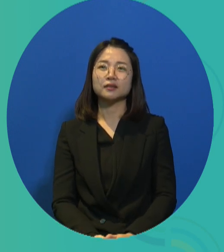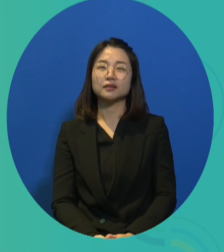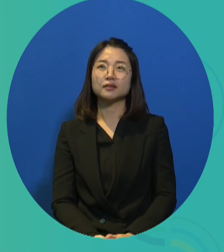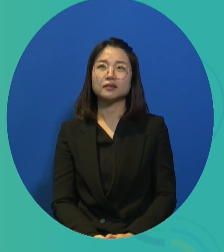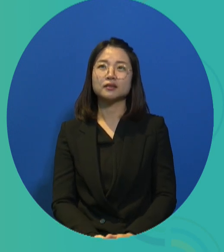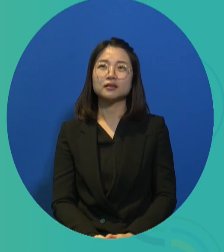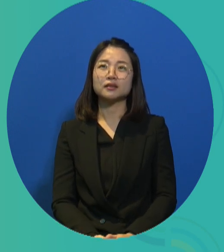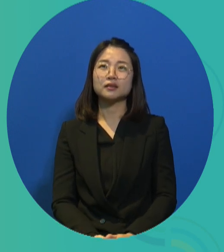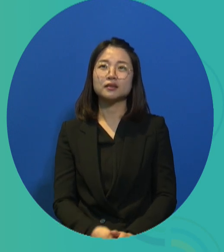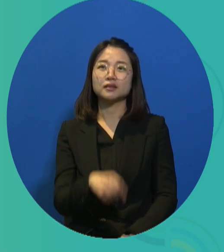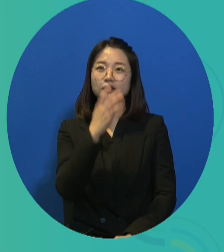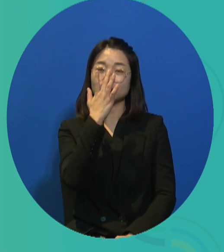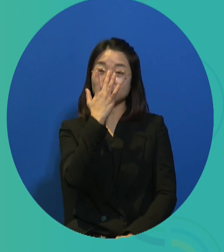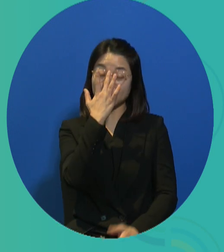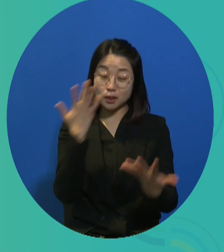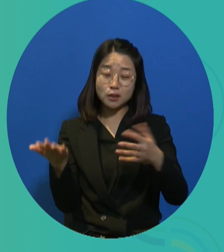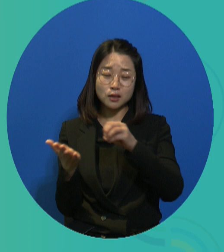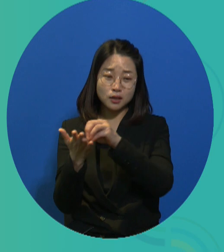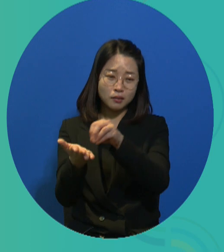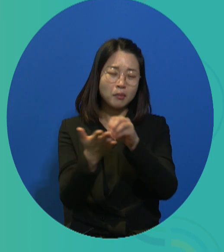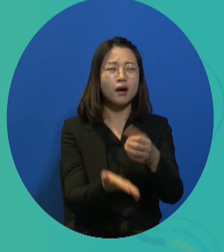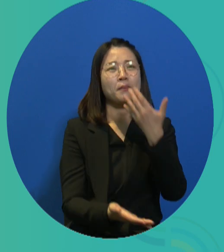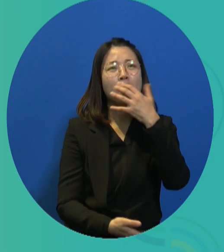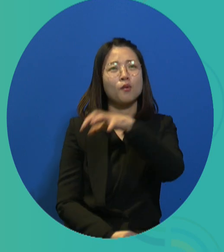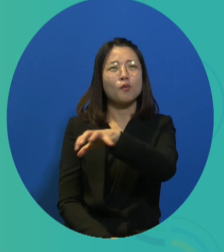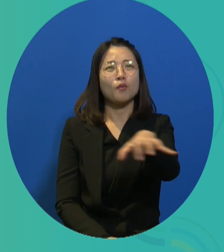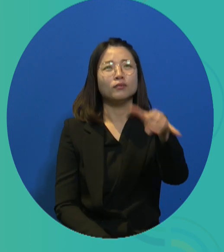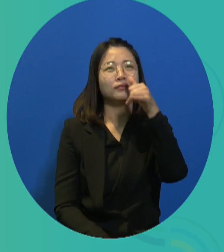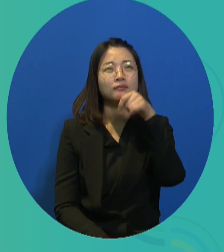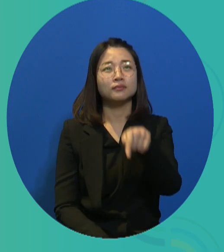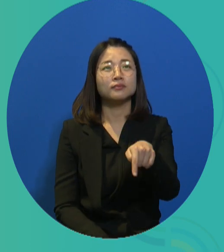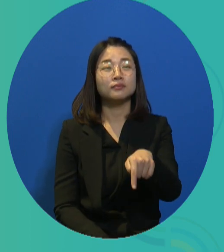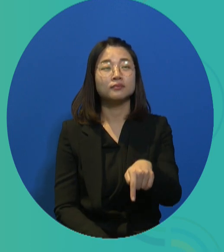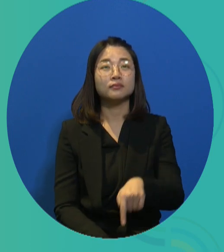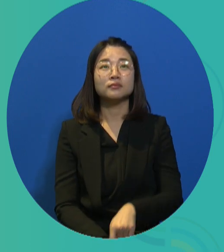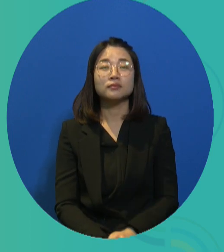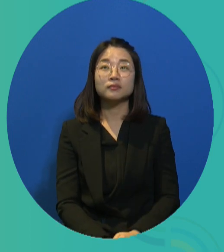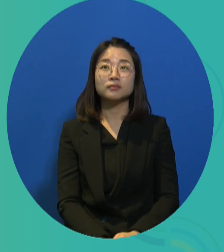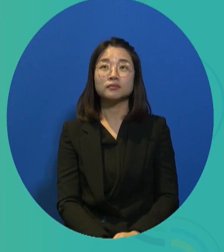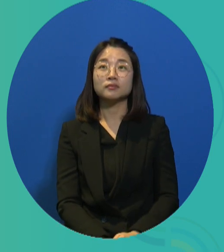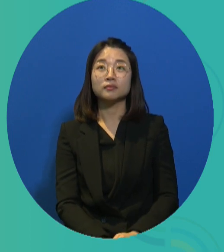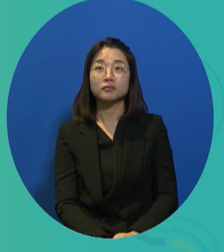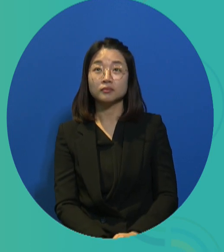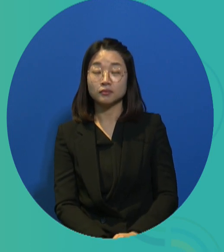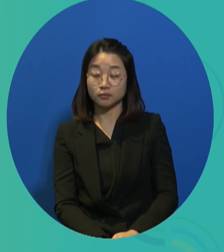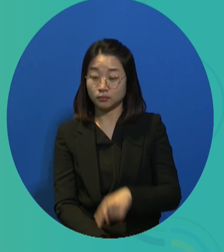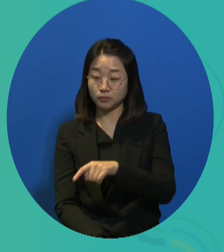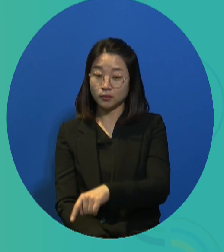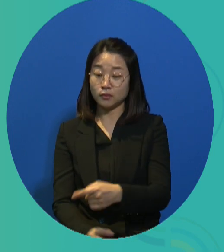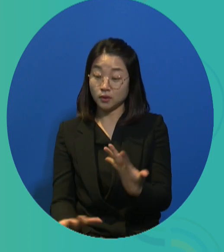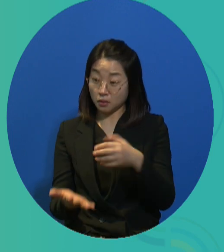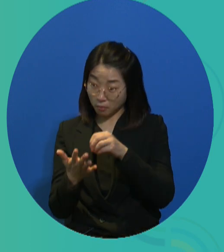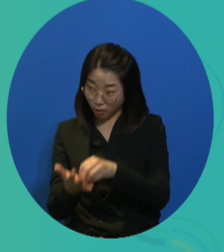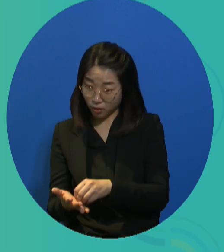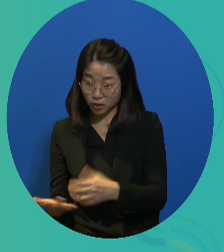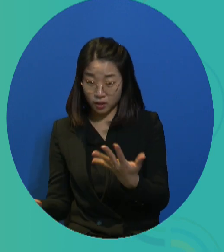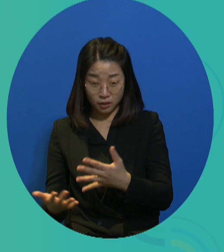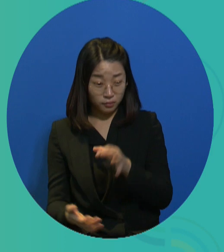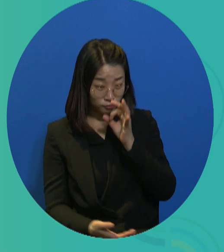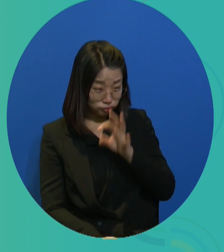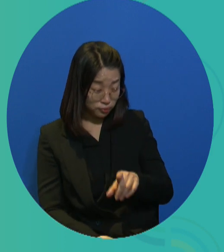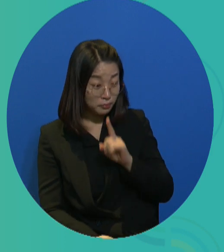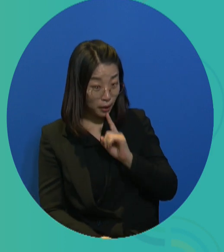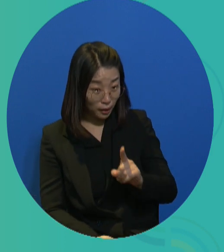I said before that the market is going to continue to exist and the market is going to absorb a lot of the jobs. However, there are many people who would be